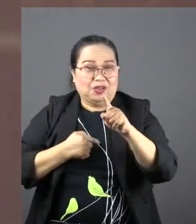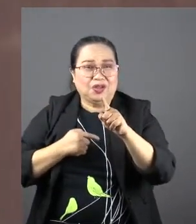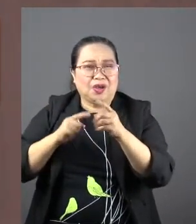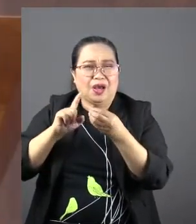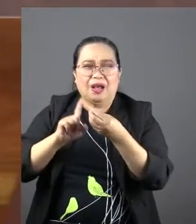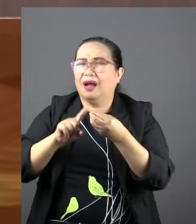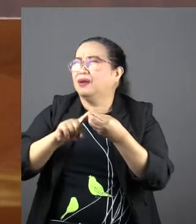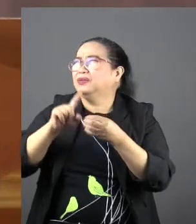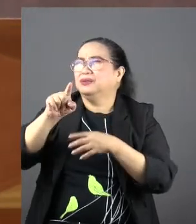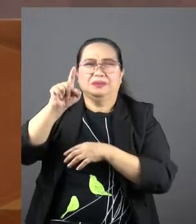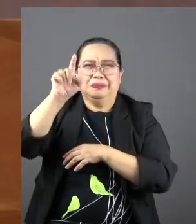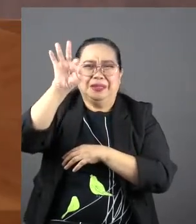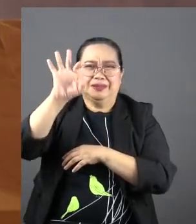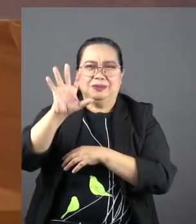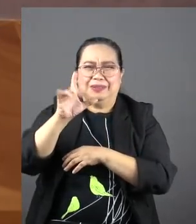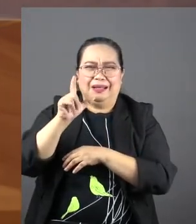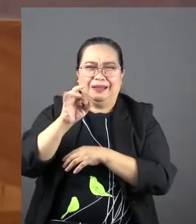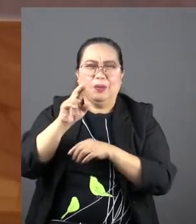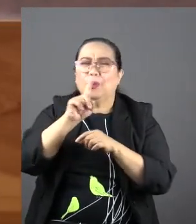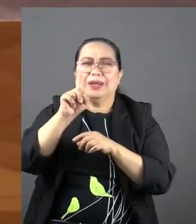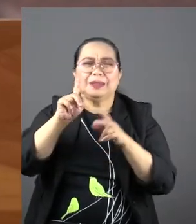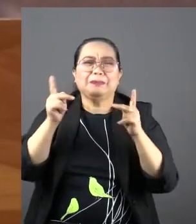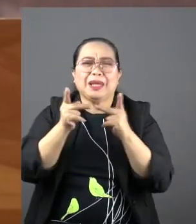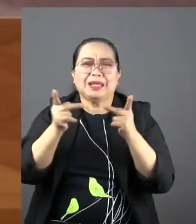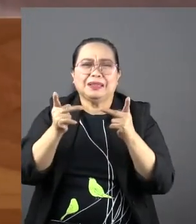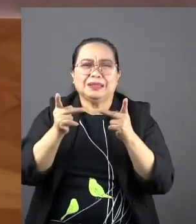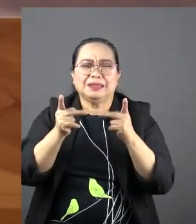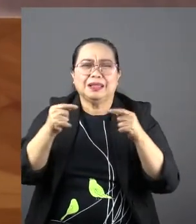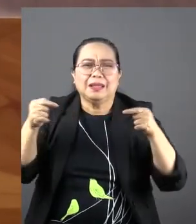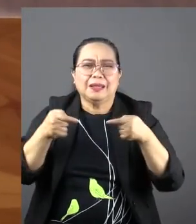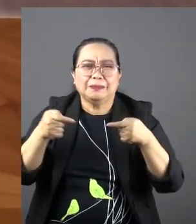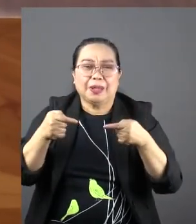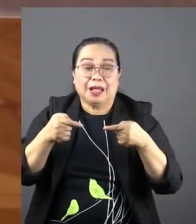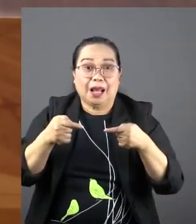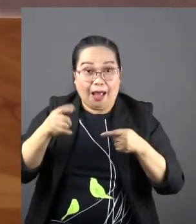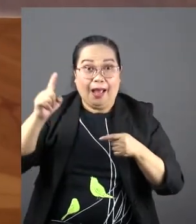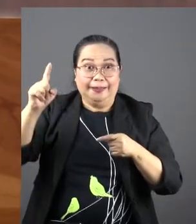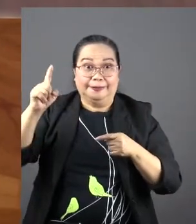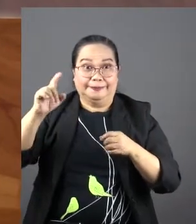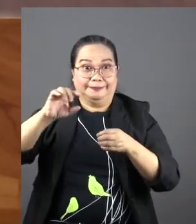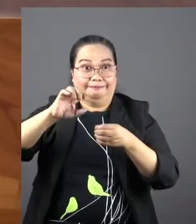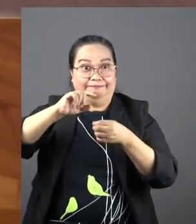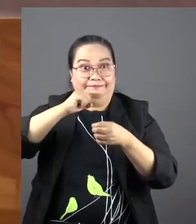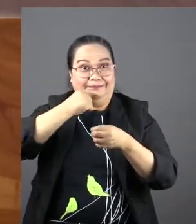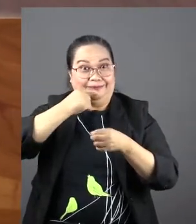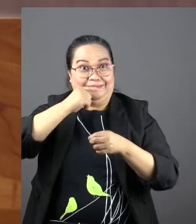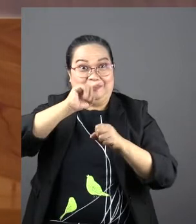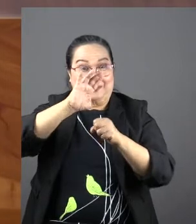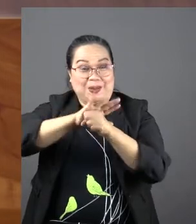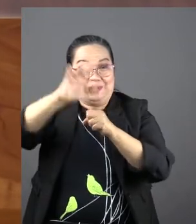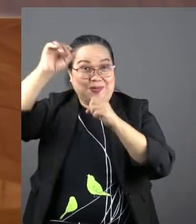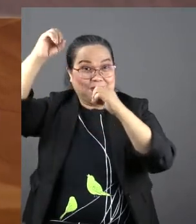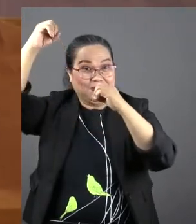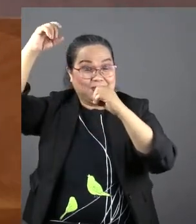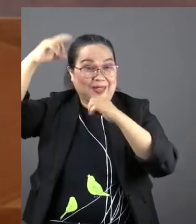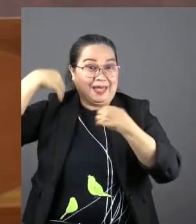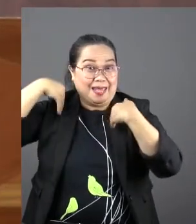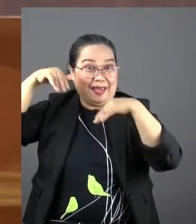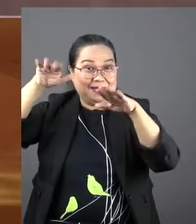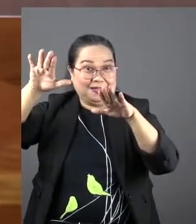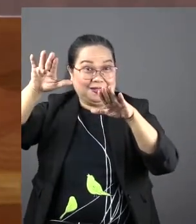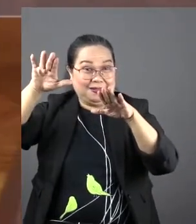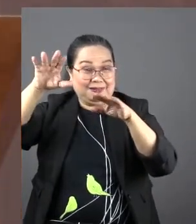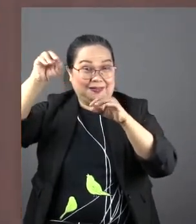you talking about, pastor? What pain? Let's begin with the Annunciation. Remember what the Annunciation is? This is when the angel Gabriel